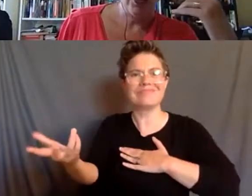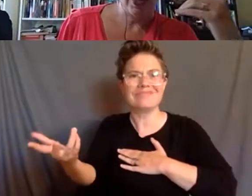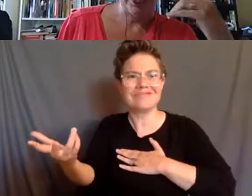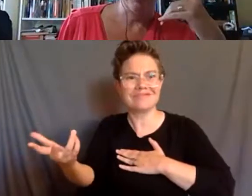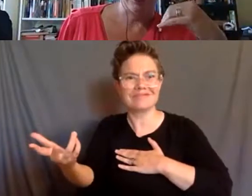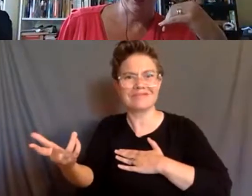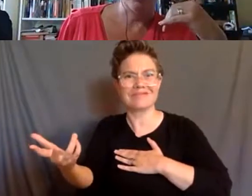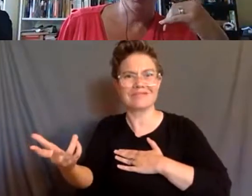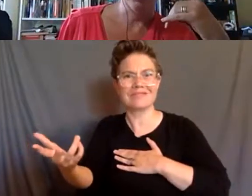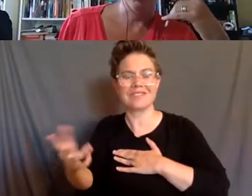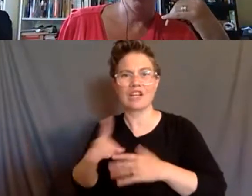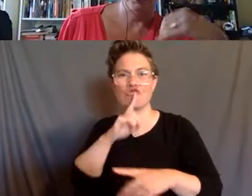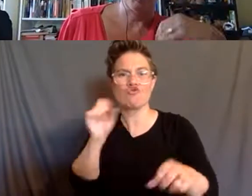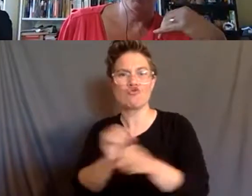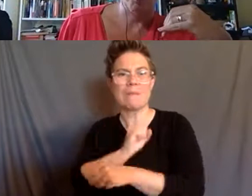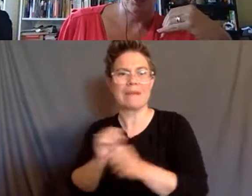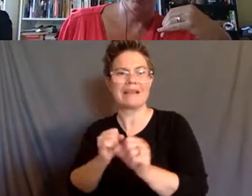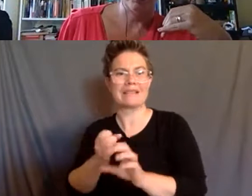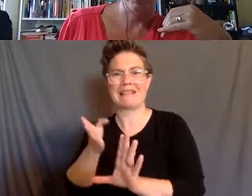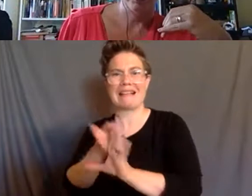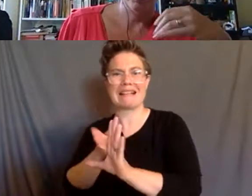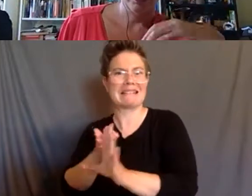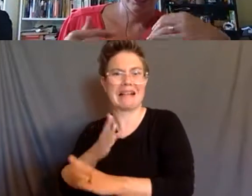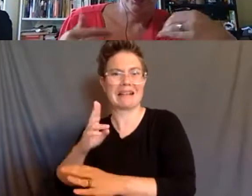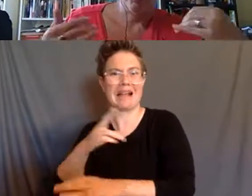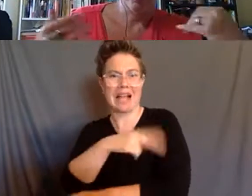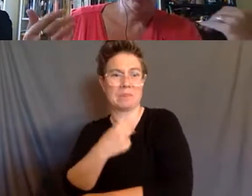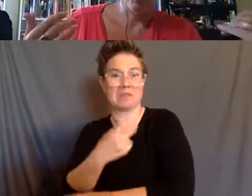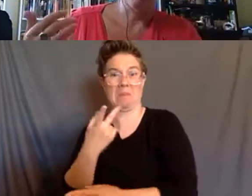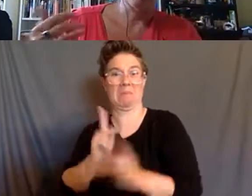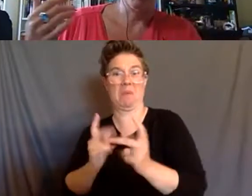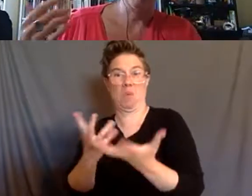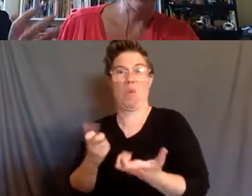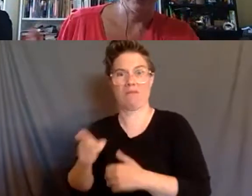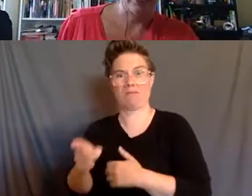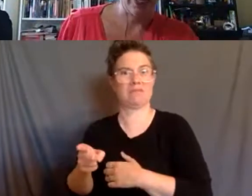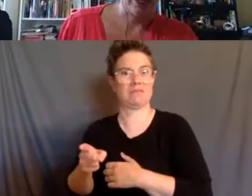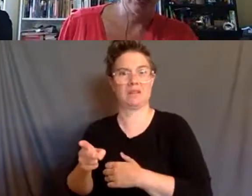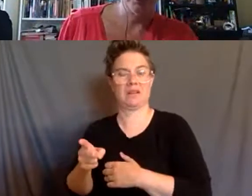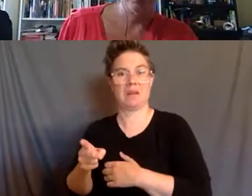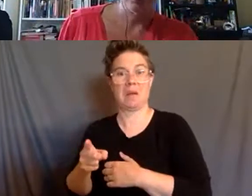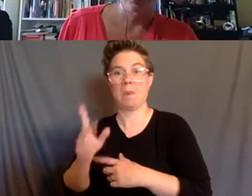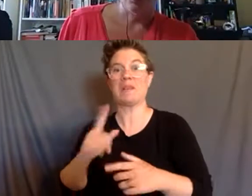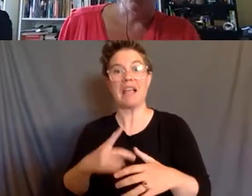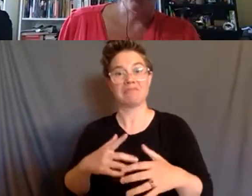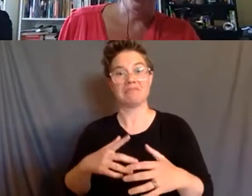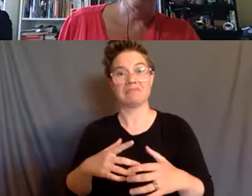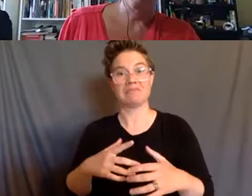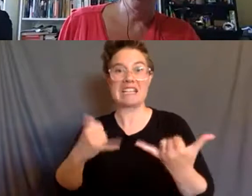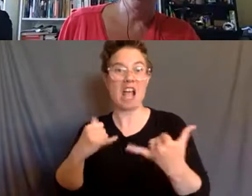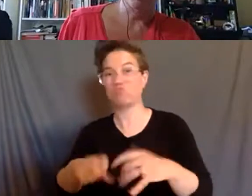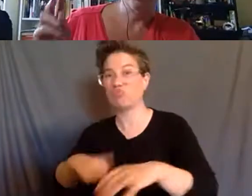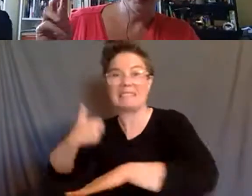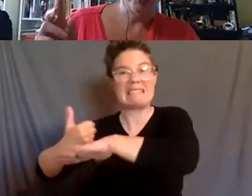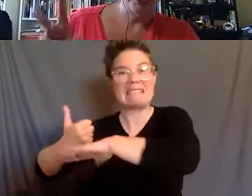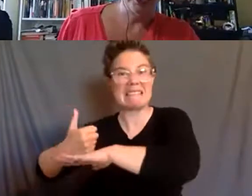literally in psych hospitals, which some people want, you know, there's calls to bring back the asylum, or it's